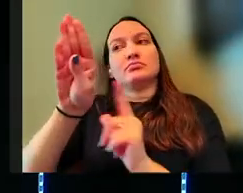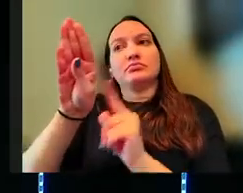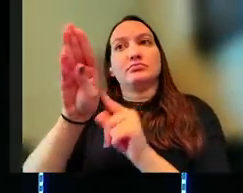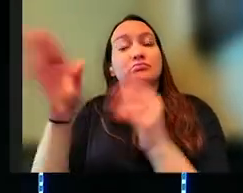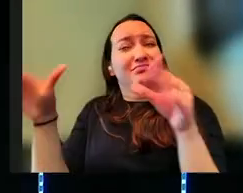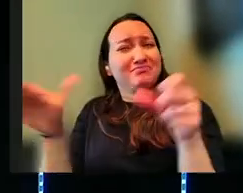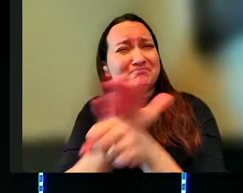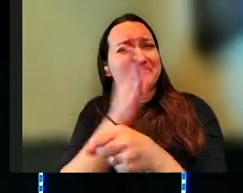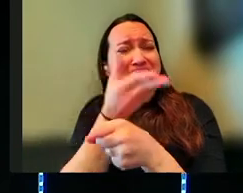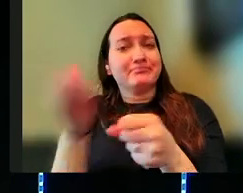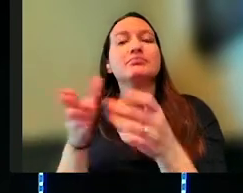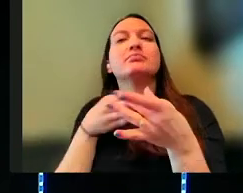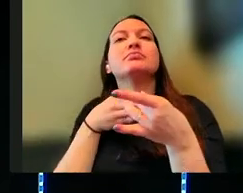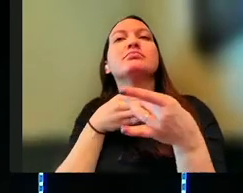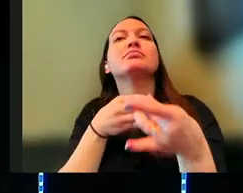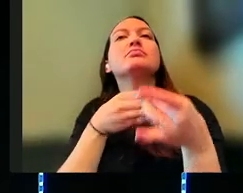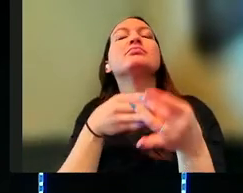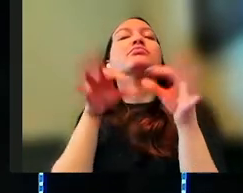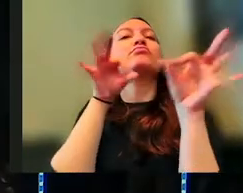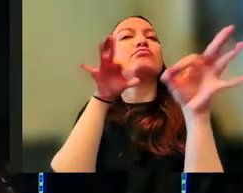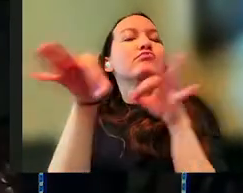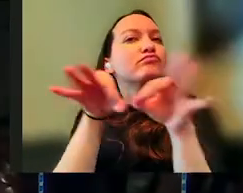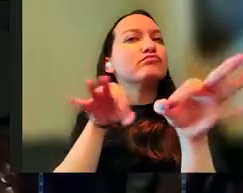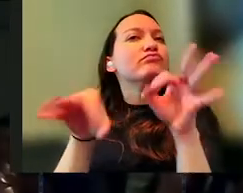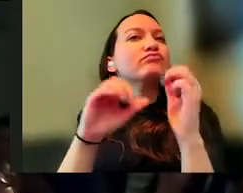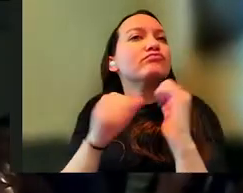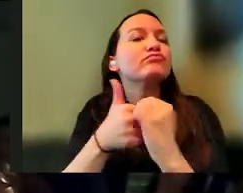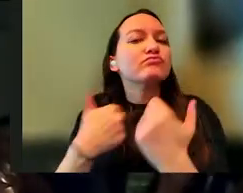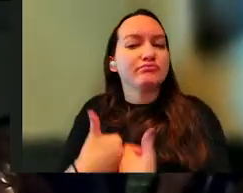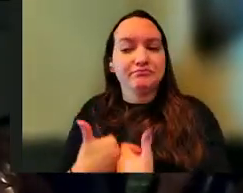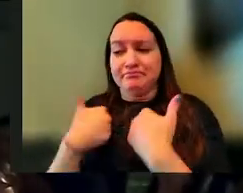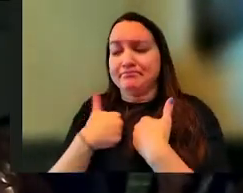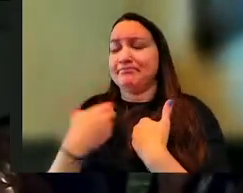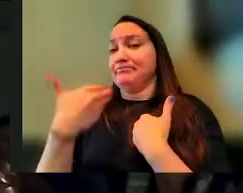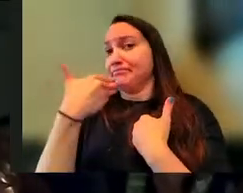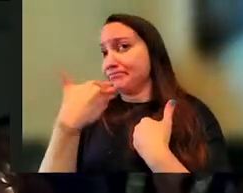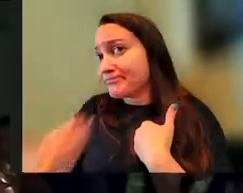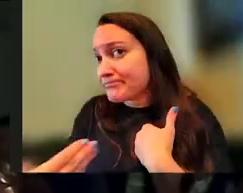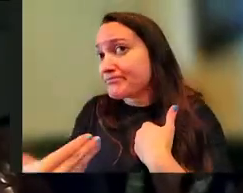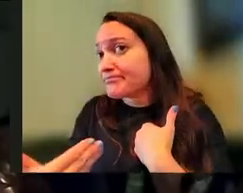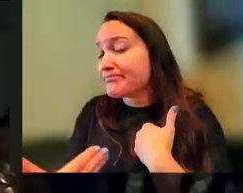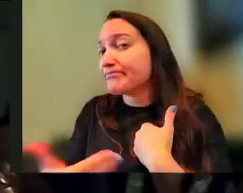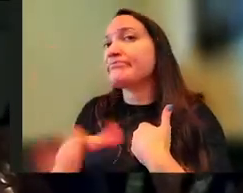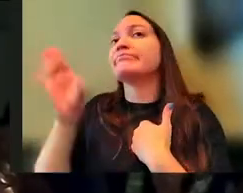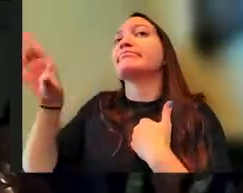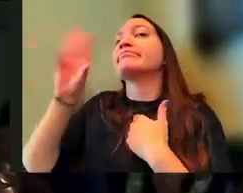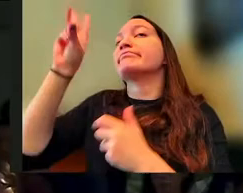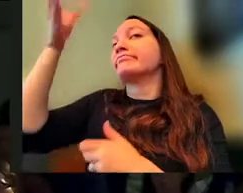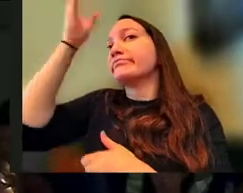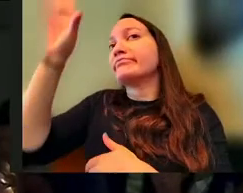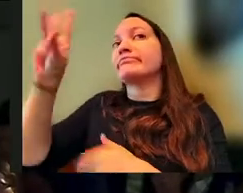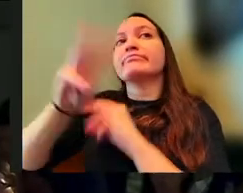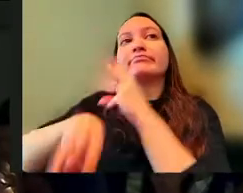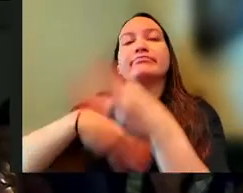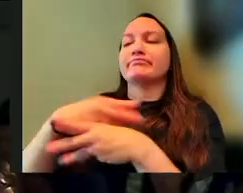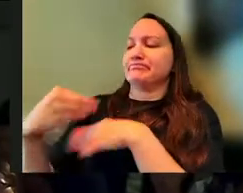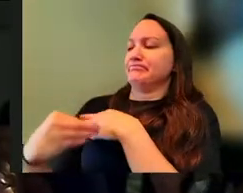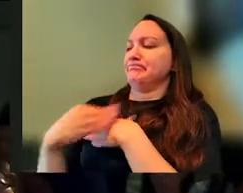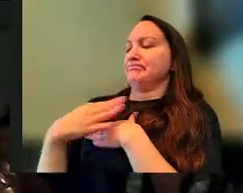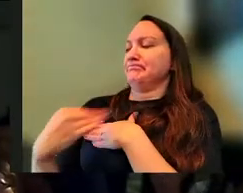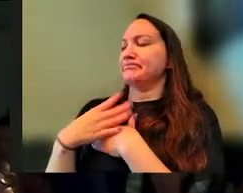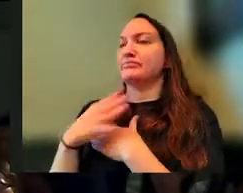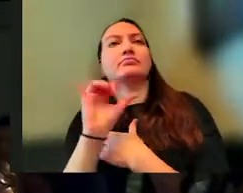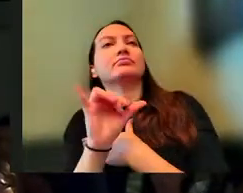is it's a guide. It's instructions on how to live well in God's world. It's God's help. His counsel, again, to come in and go,